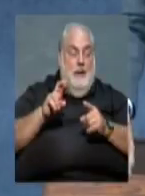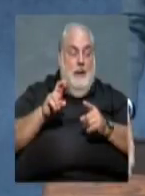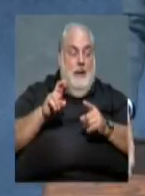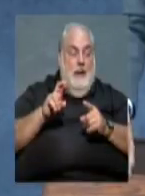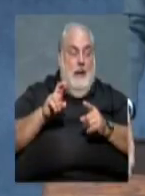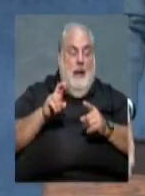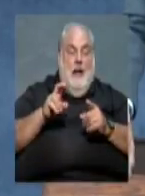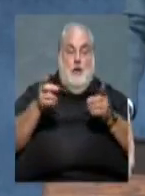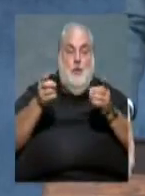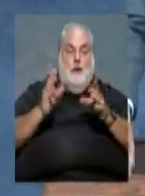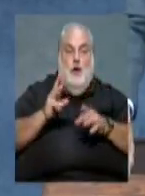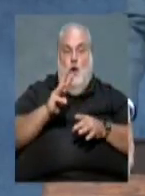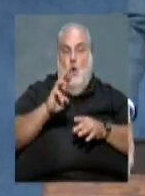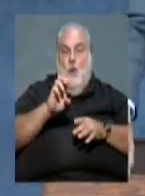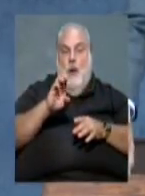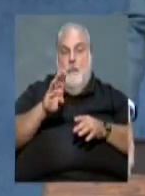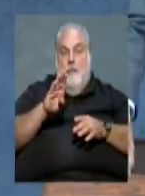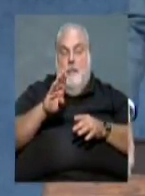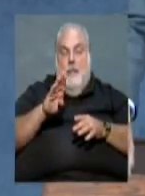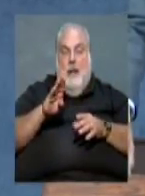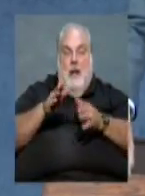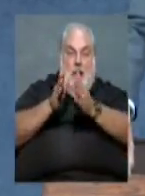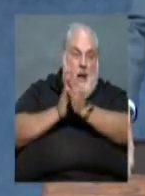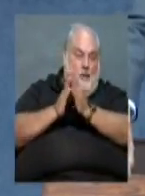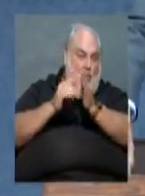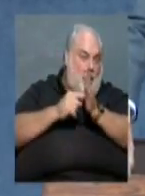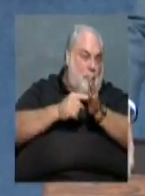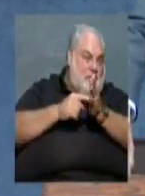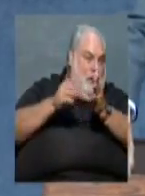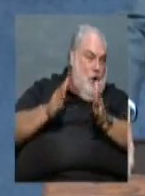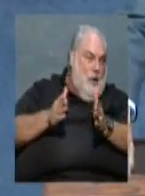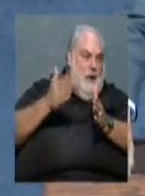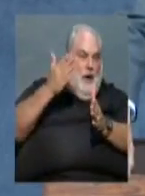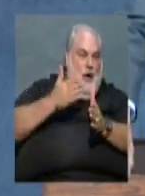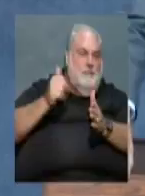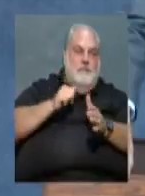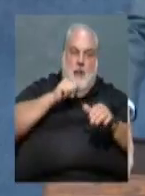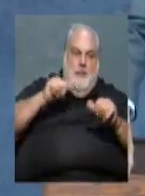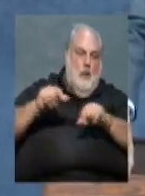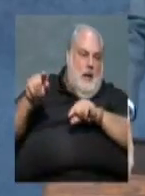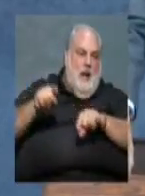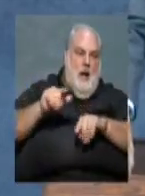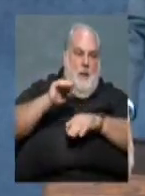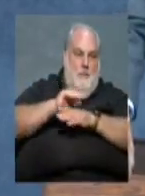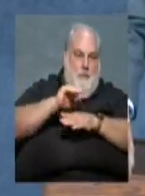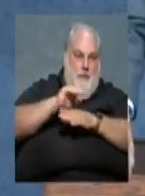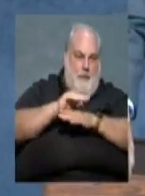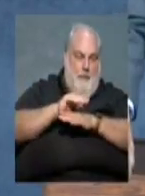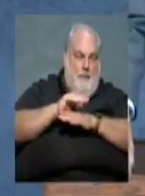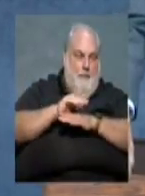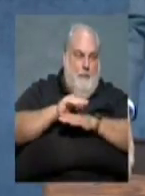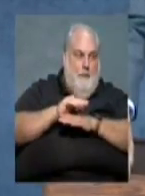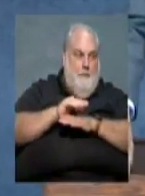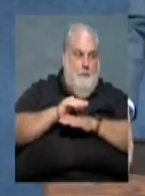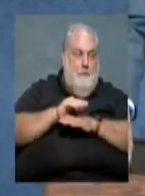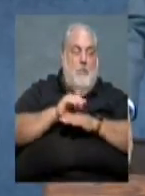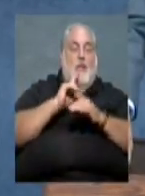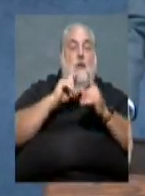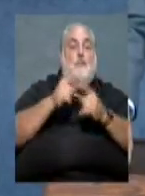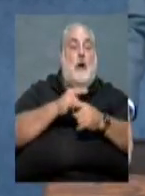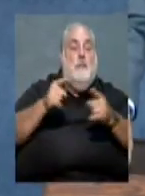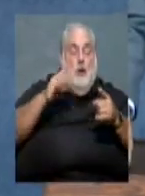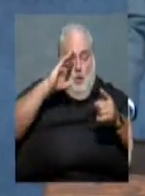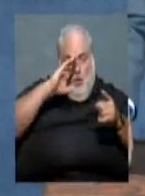Director Webb asked me to represent her in presenting it since she could not be here today. And what this says is a proclamation.